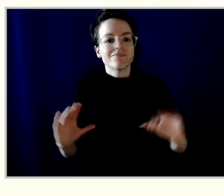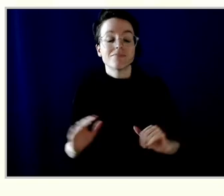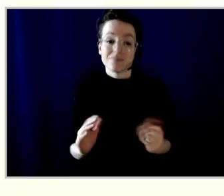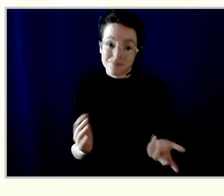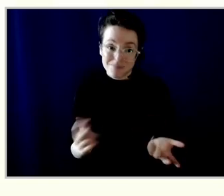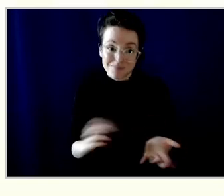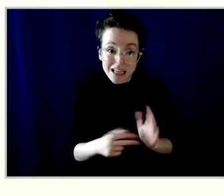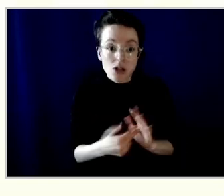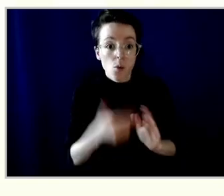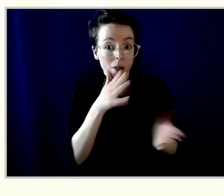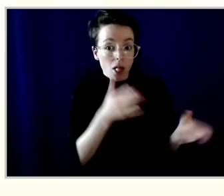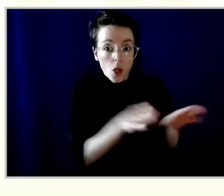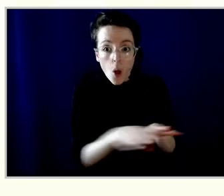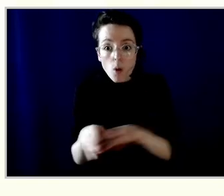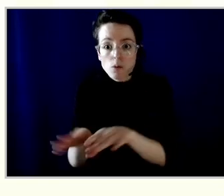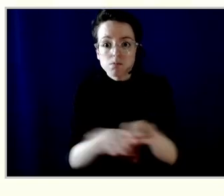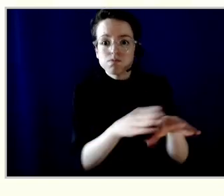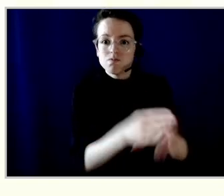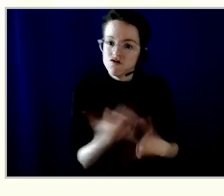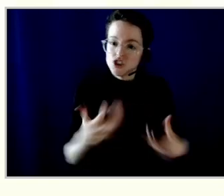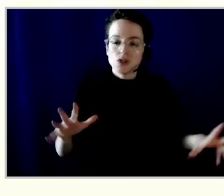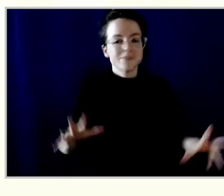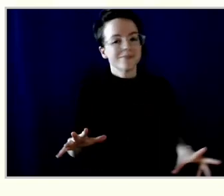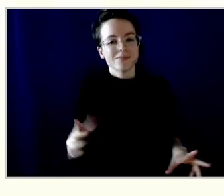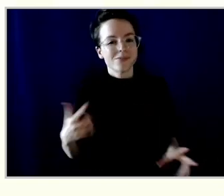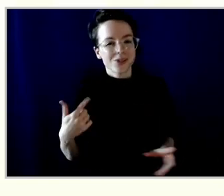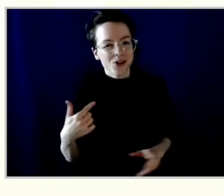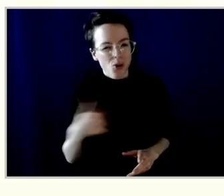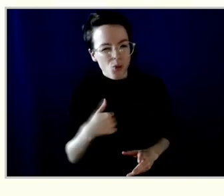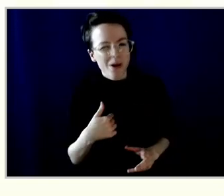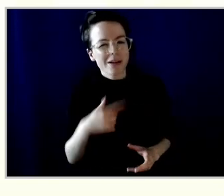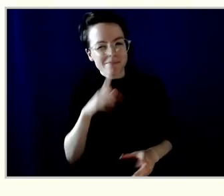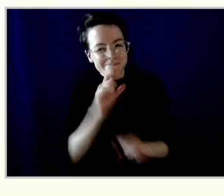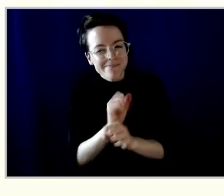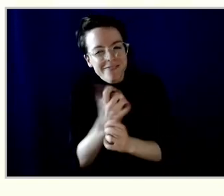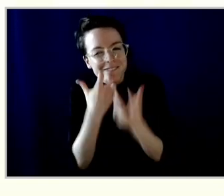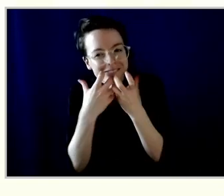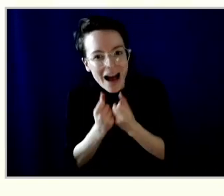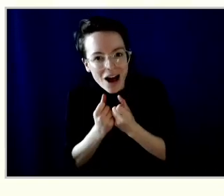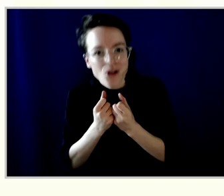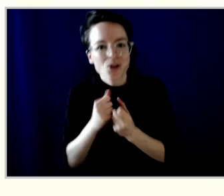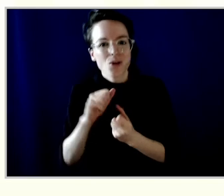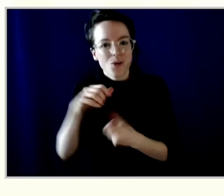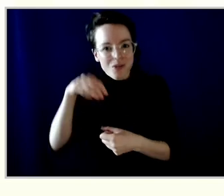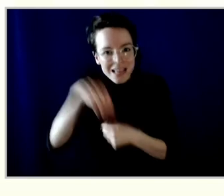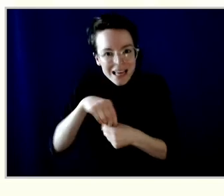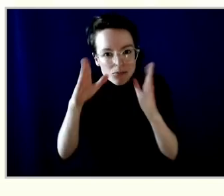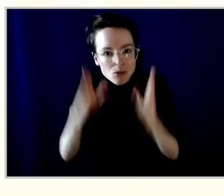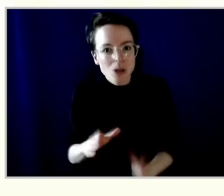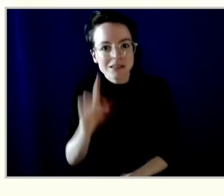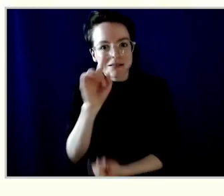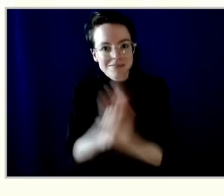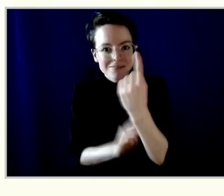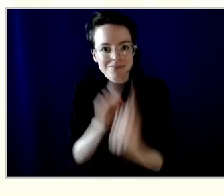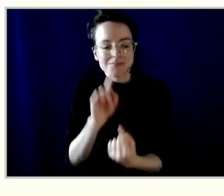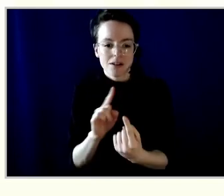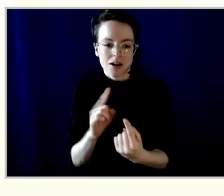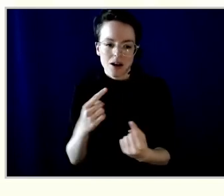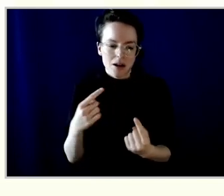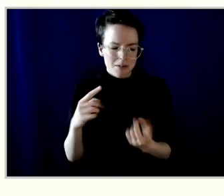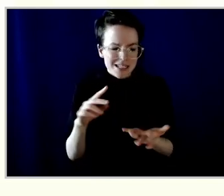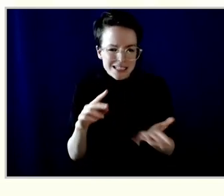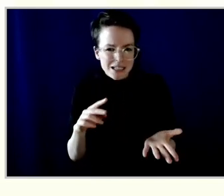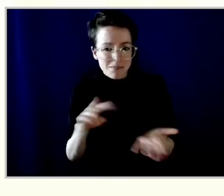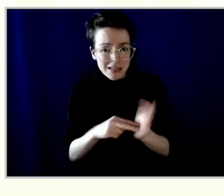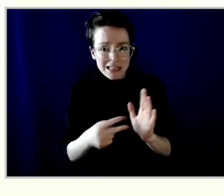same number of branches as we did several years ago, but we have been moving, adjusting and opening new ones in new areas. So again, we